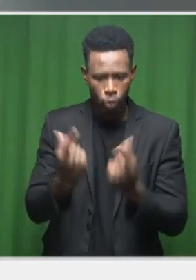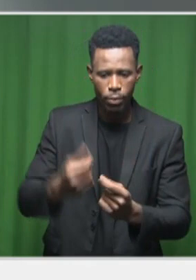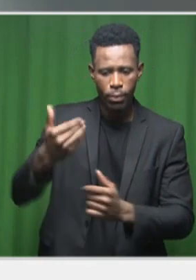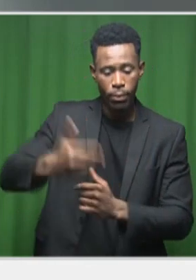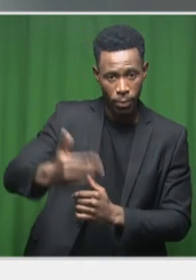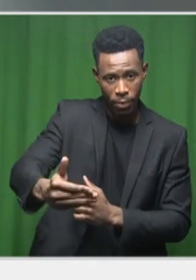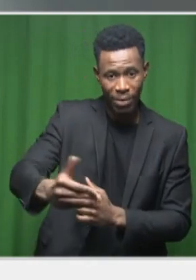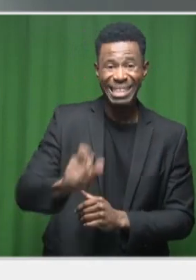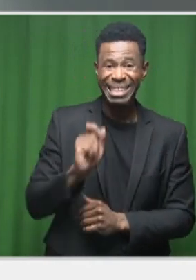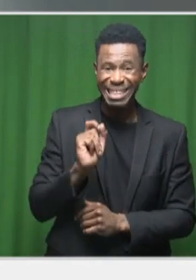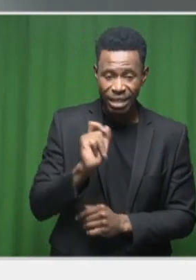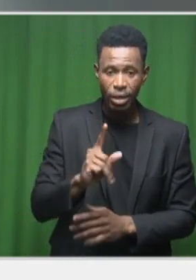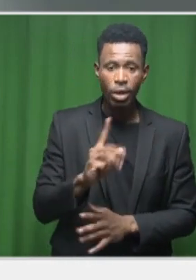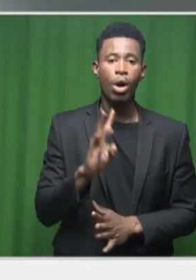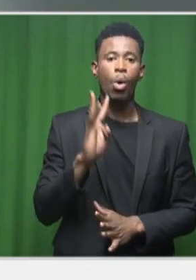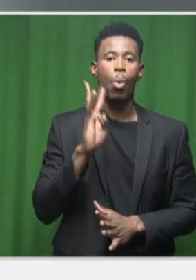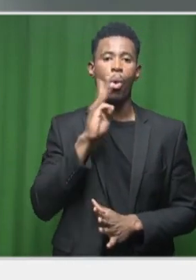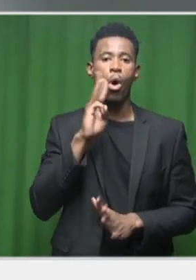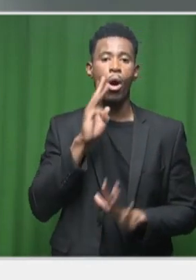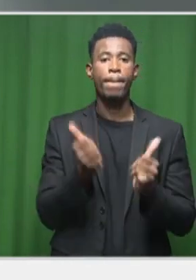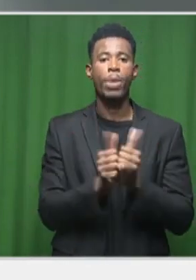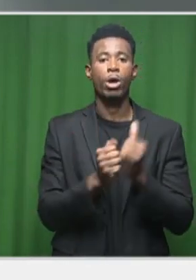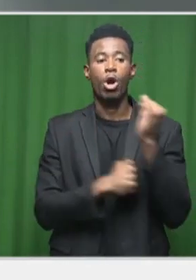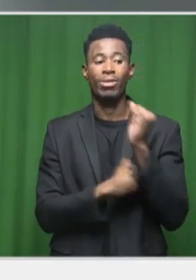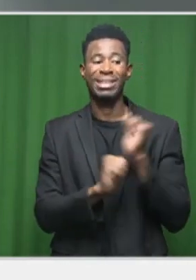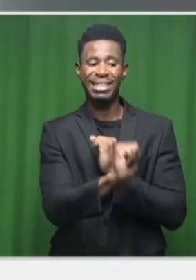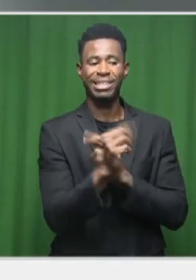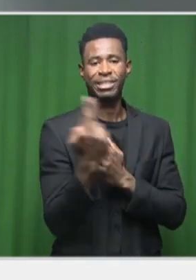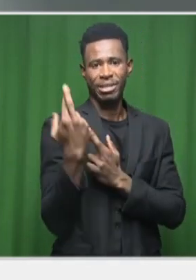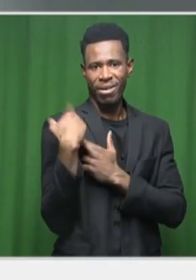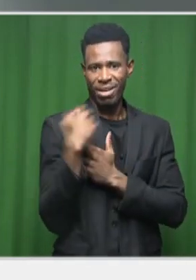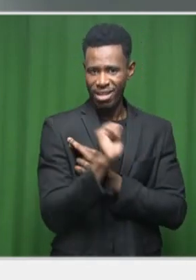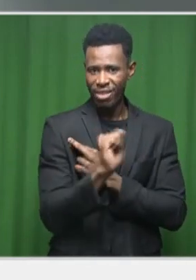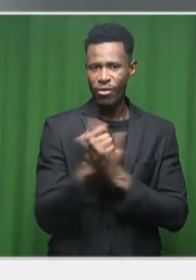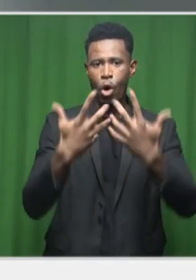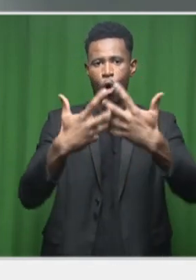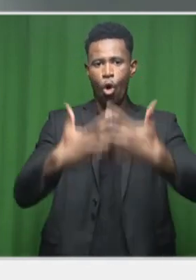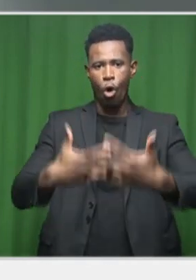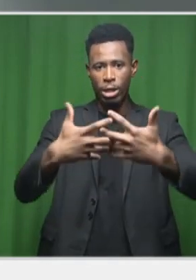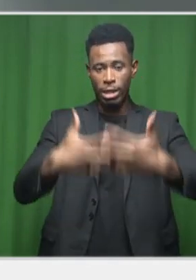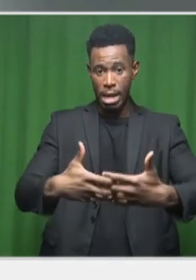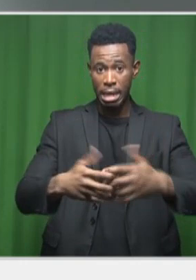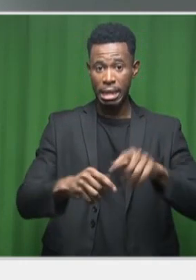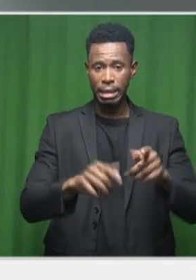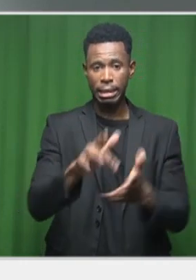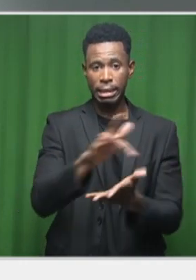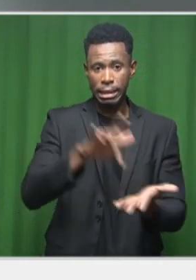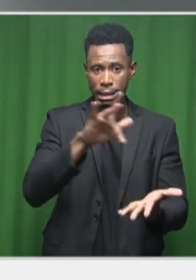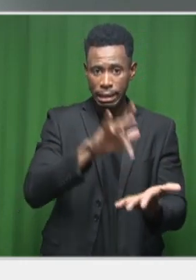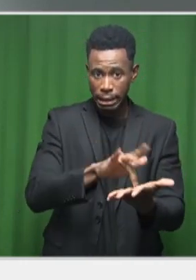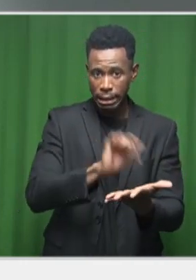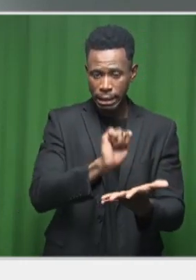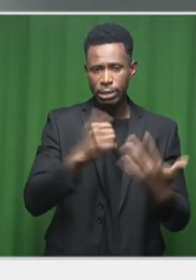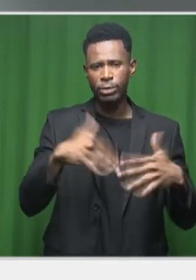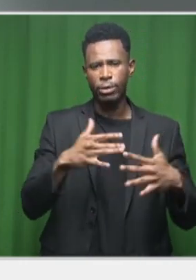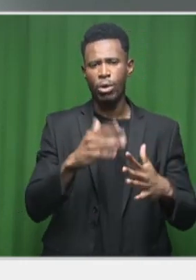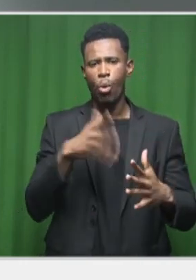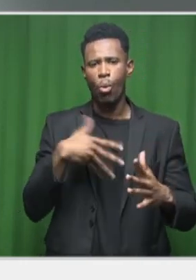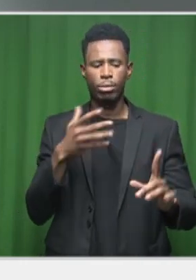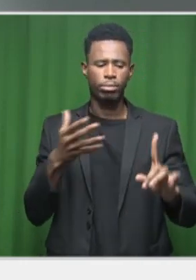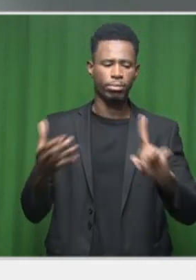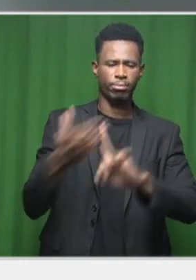Partnerships Office is intended to do. So it's a center of excellence, focusing on primary